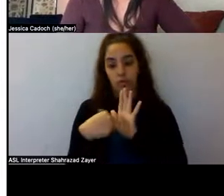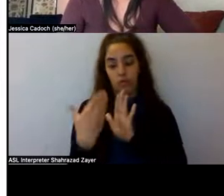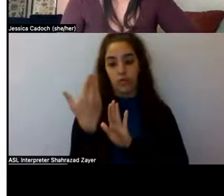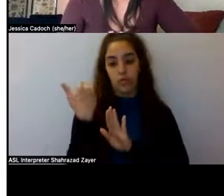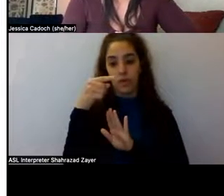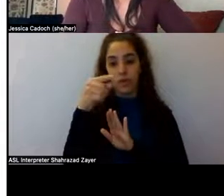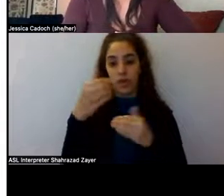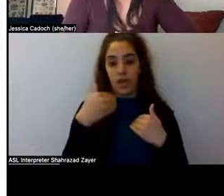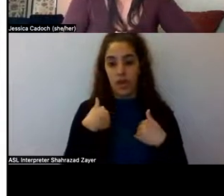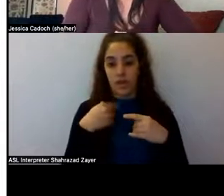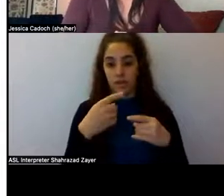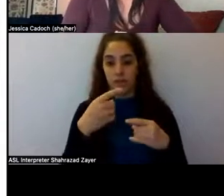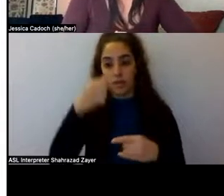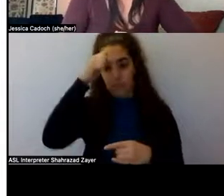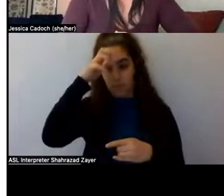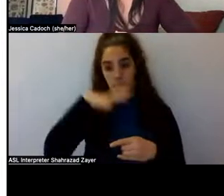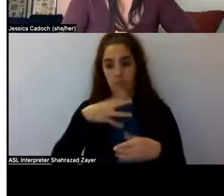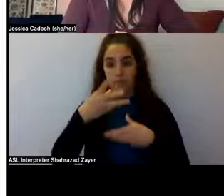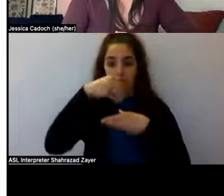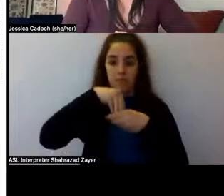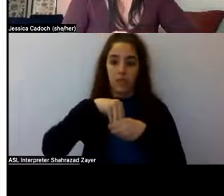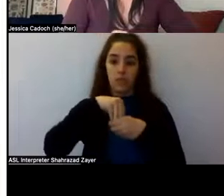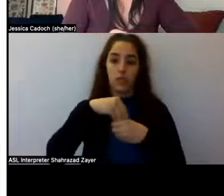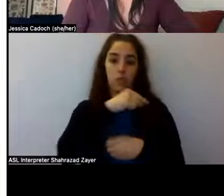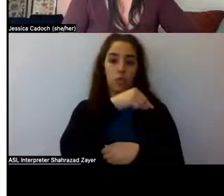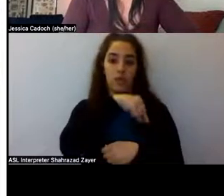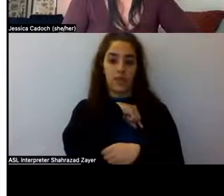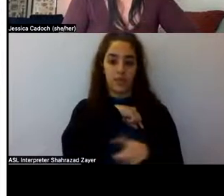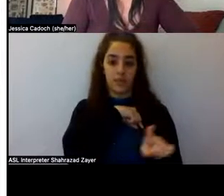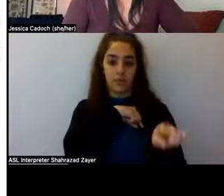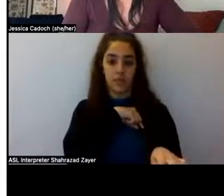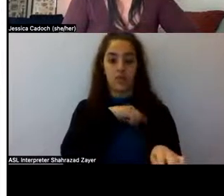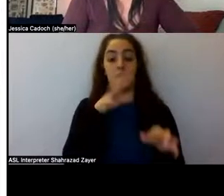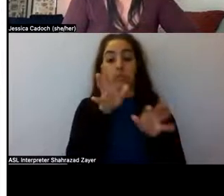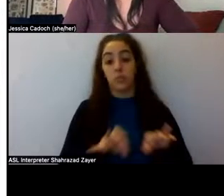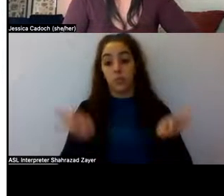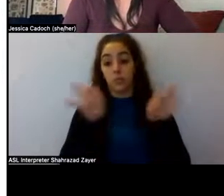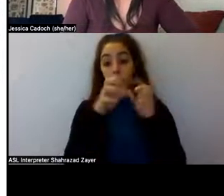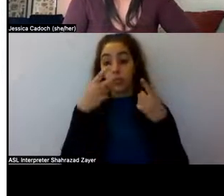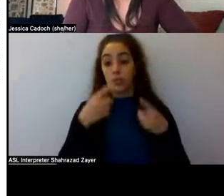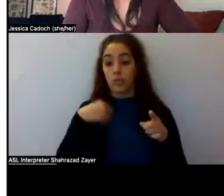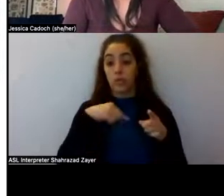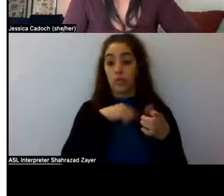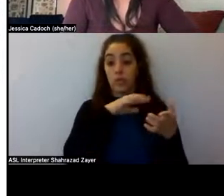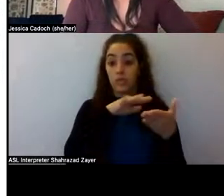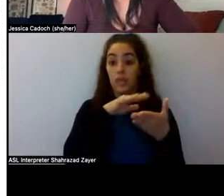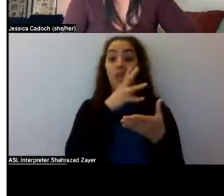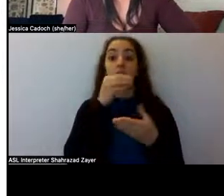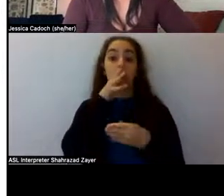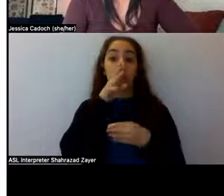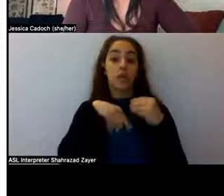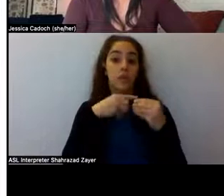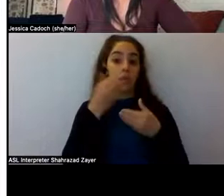mescaline-containing properties. Um, it's important when we are, uh, studying and, and talking about the